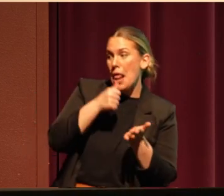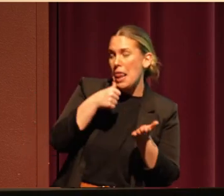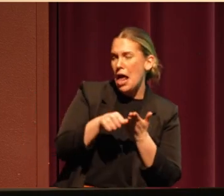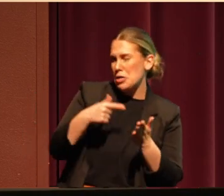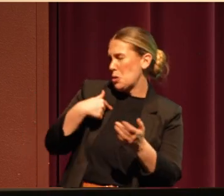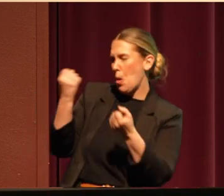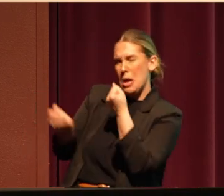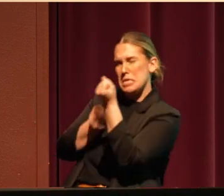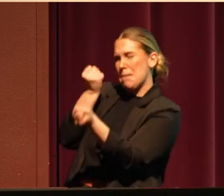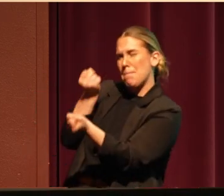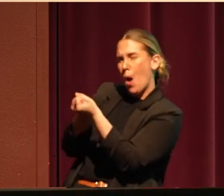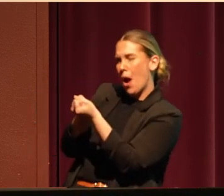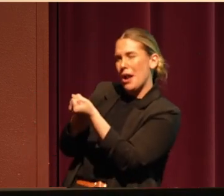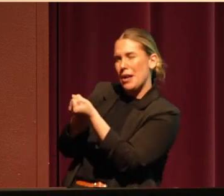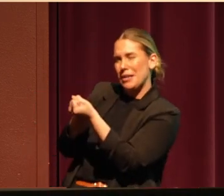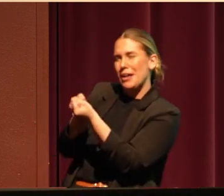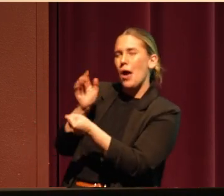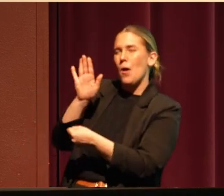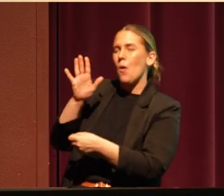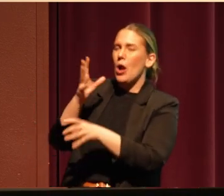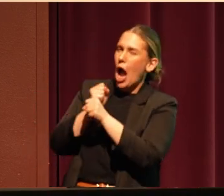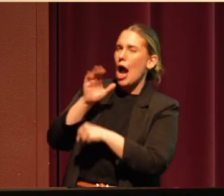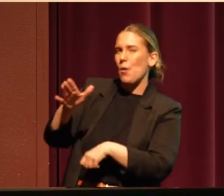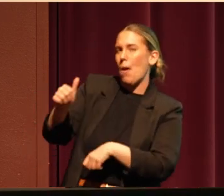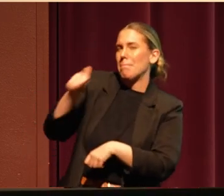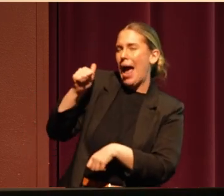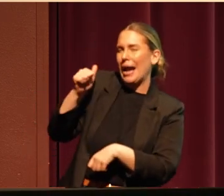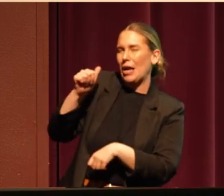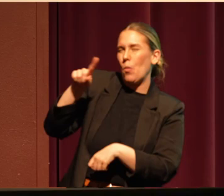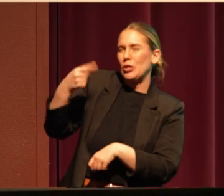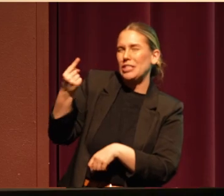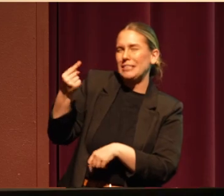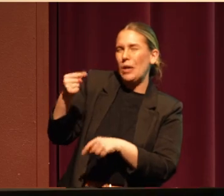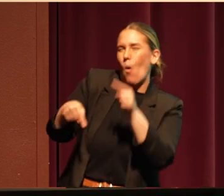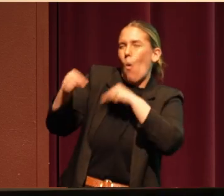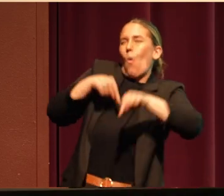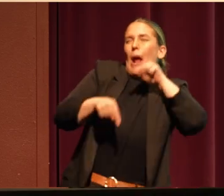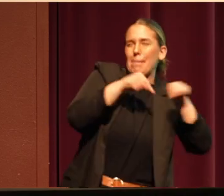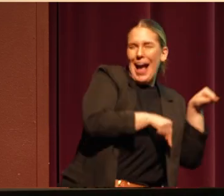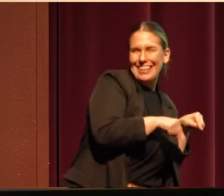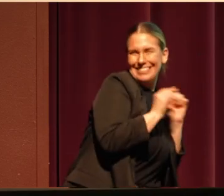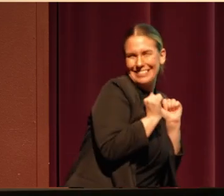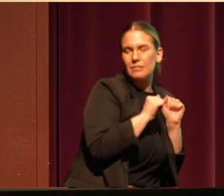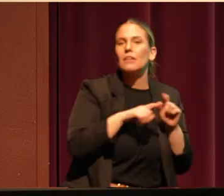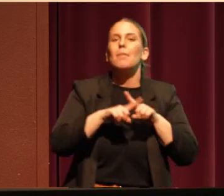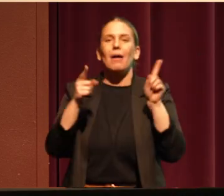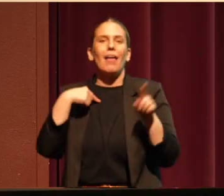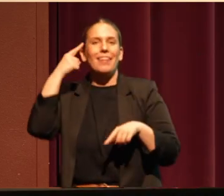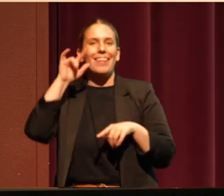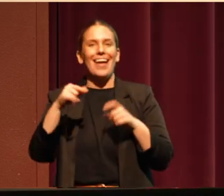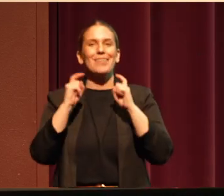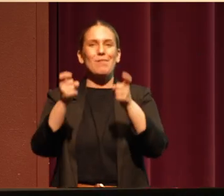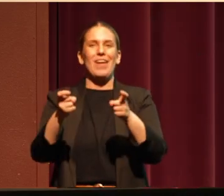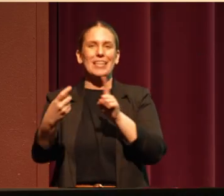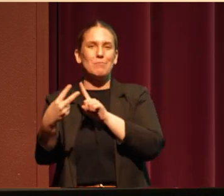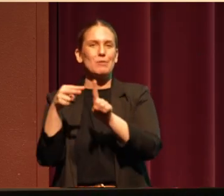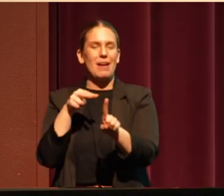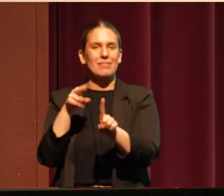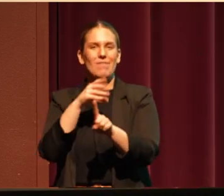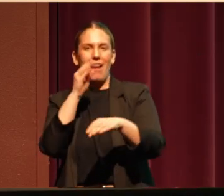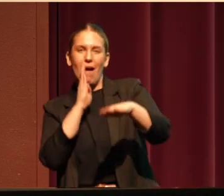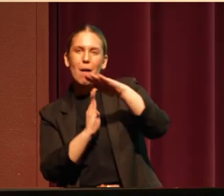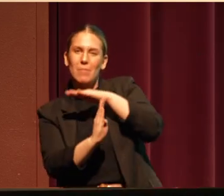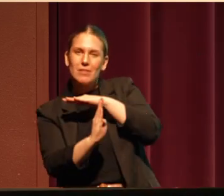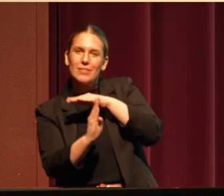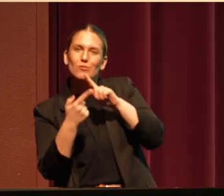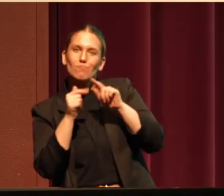we got your back. We're just way back because she's on the front. But I think that gives me perspective and gratitude and humbleness to go forward. And,